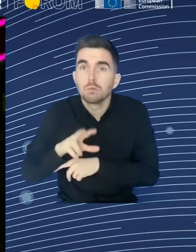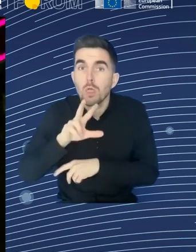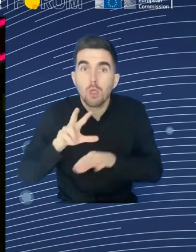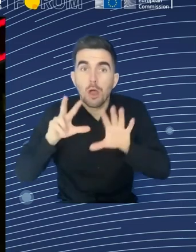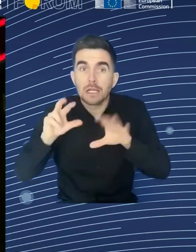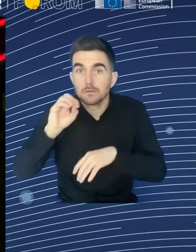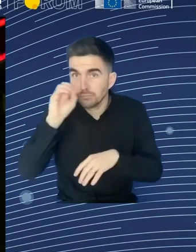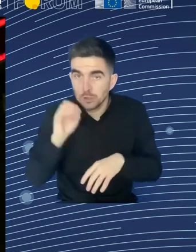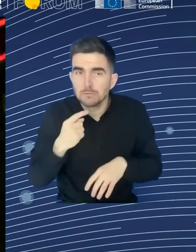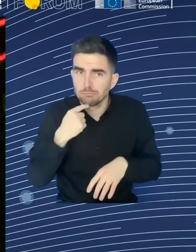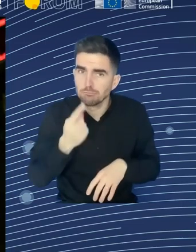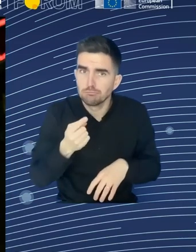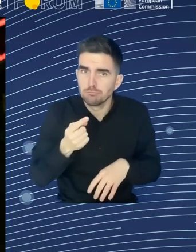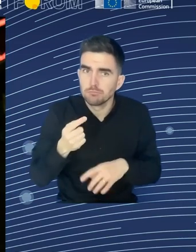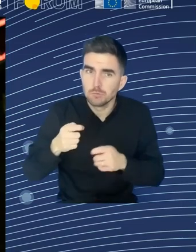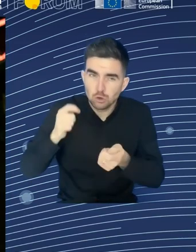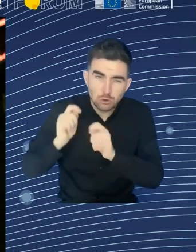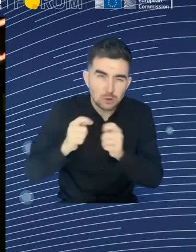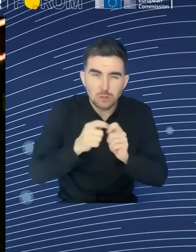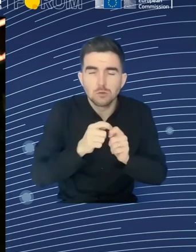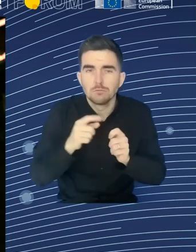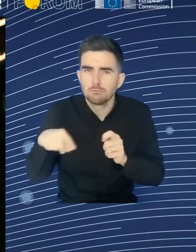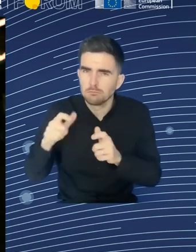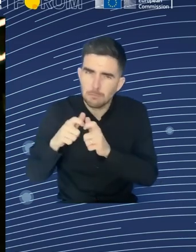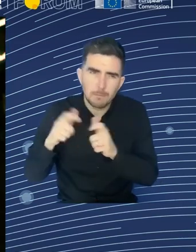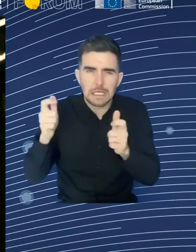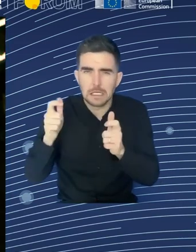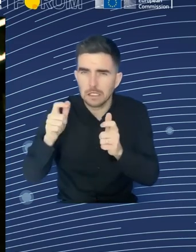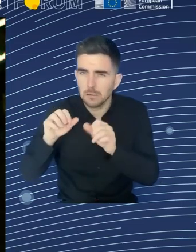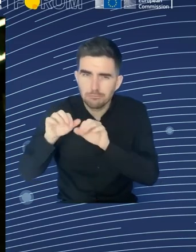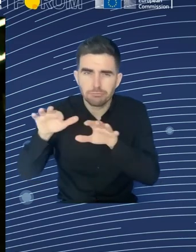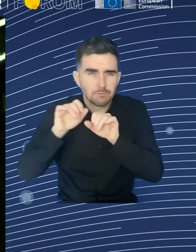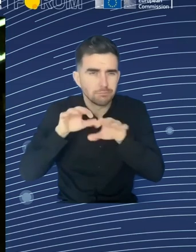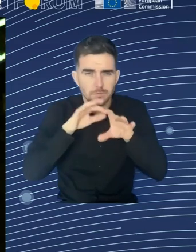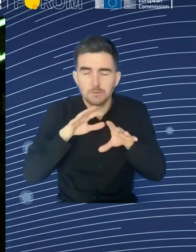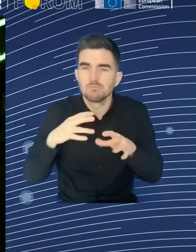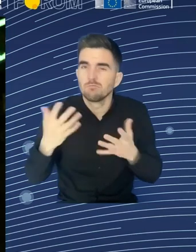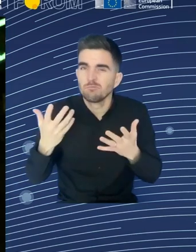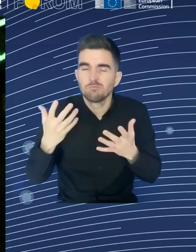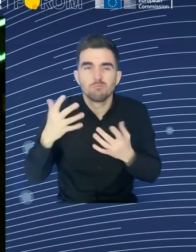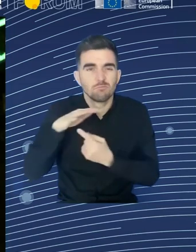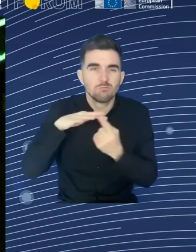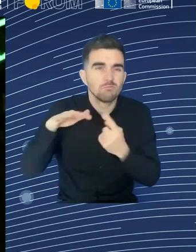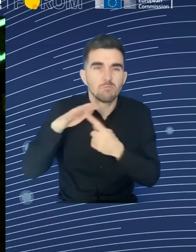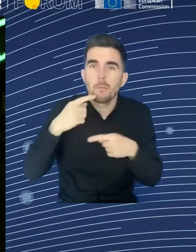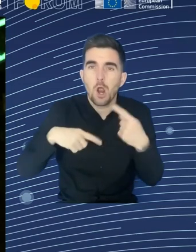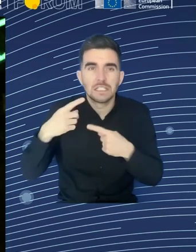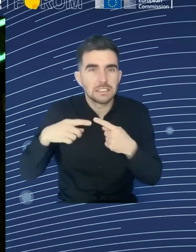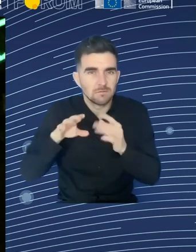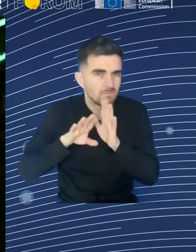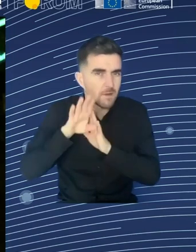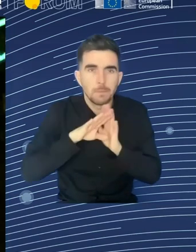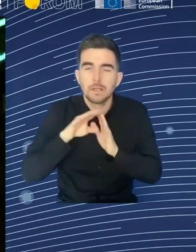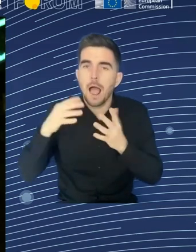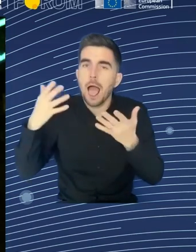and even as the voting continues and it's changing the percentages, those have both been very much on the lower end. Changing world of work and digitalization and